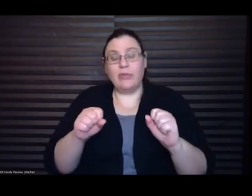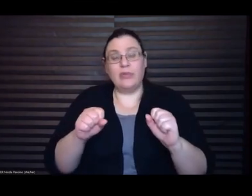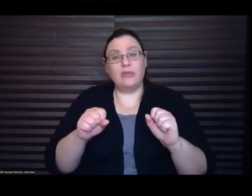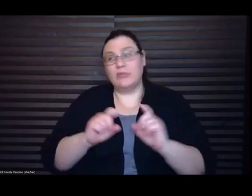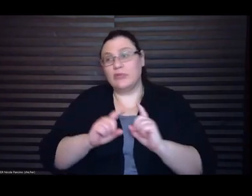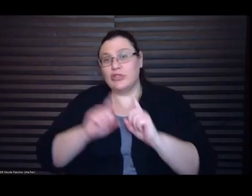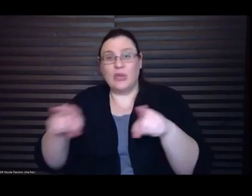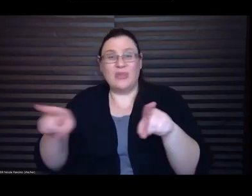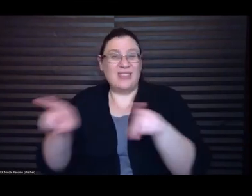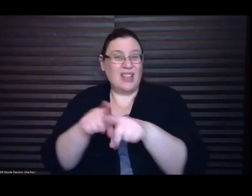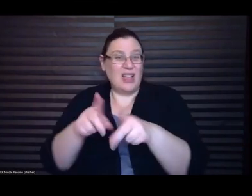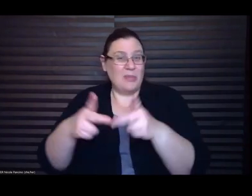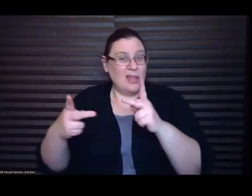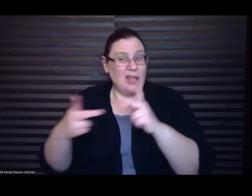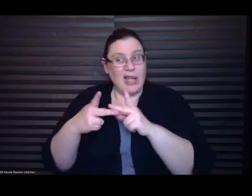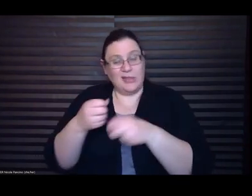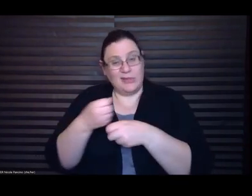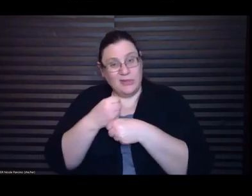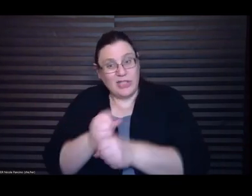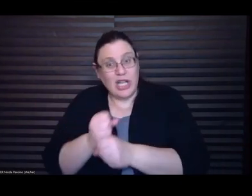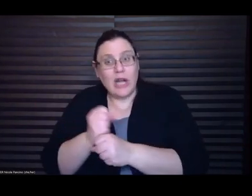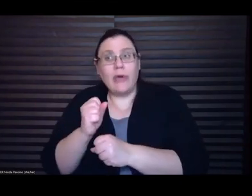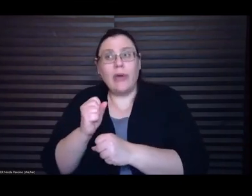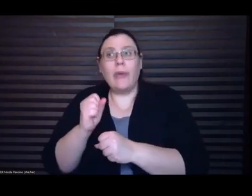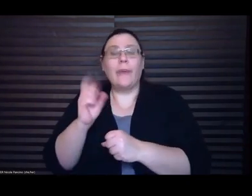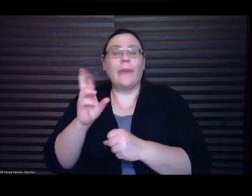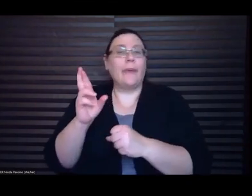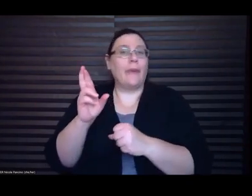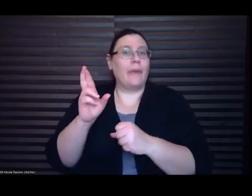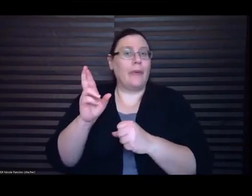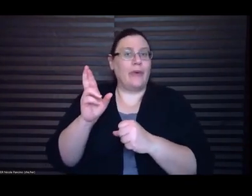that's changed at all or evolved in some way